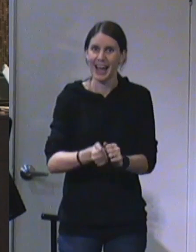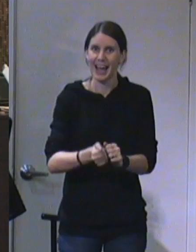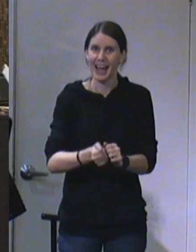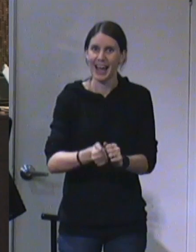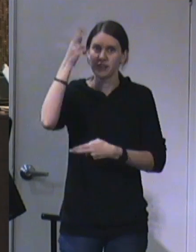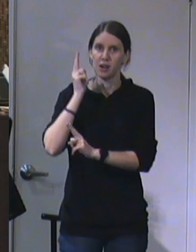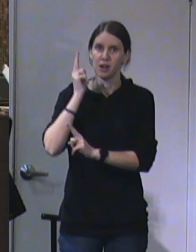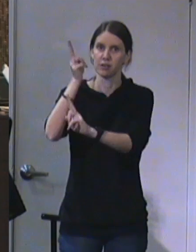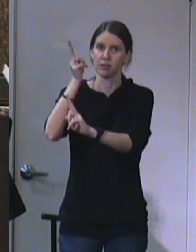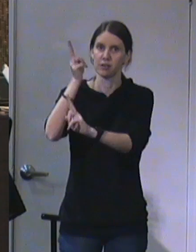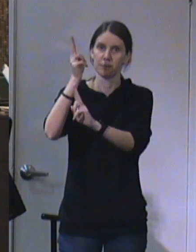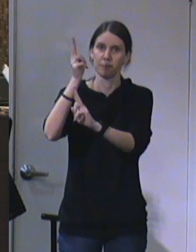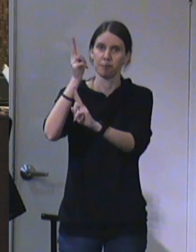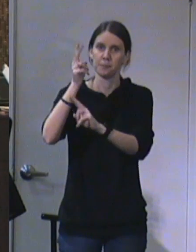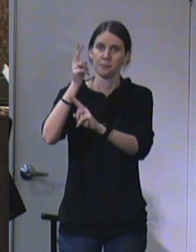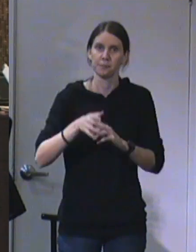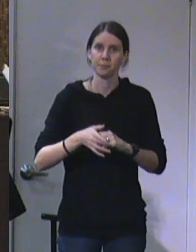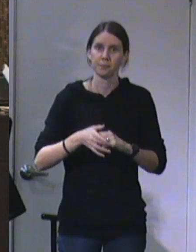lifted up.